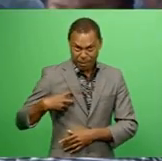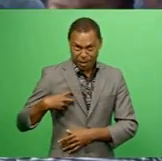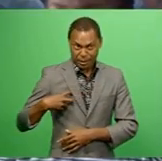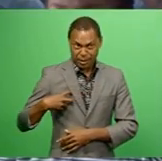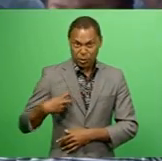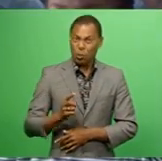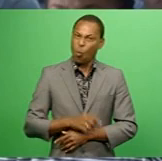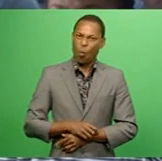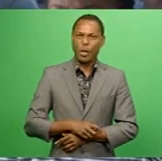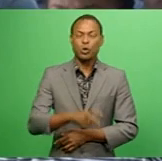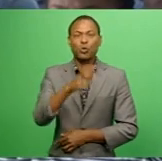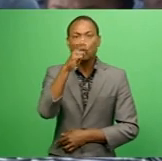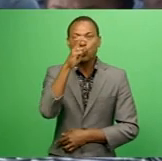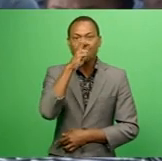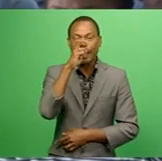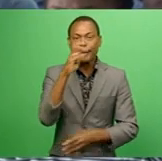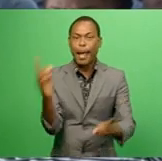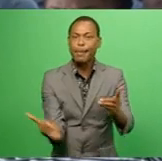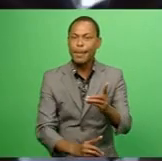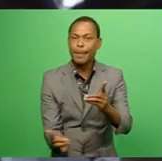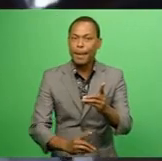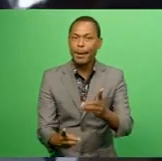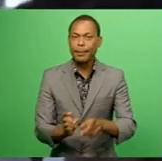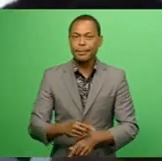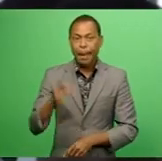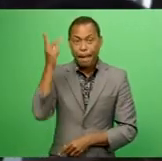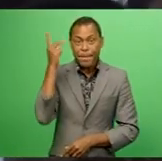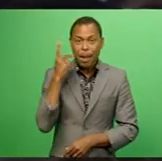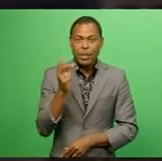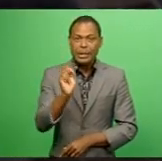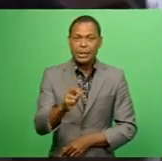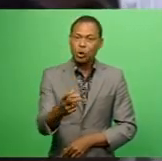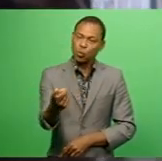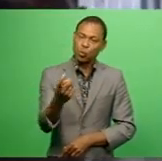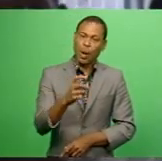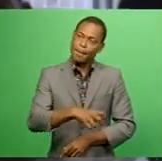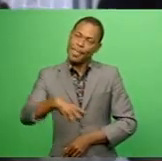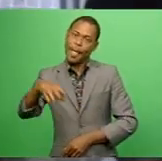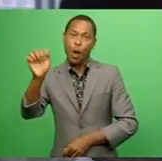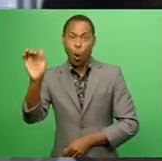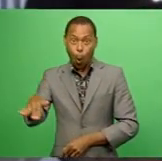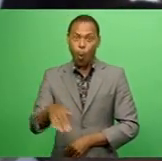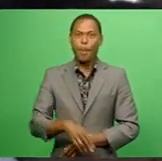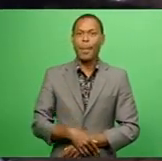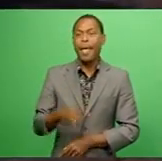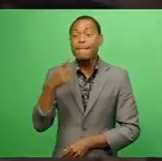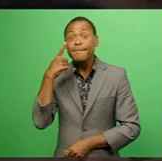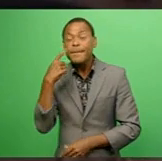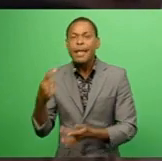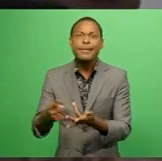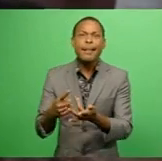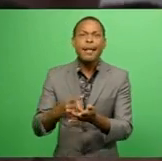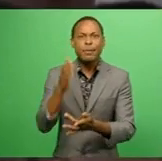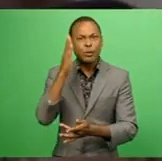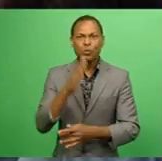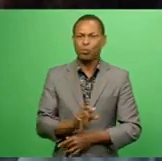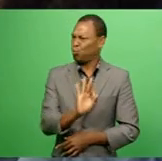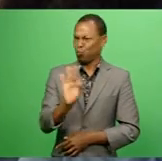there are strict punishments for that. Your parents will have to come and take you home and then find you at the school. We don't want that.